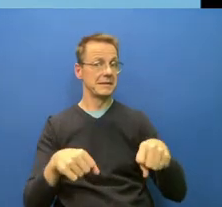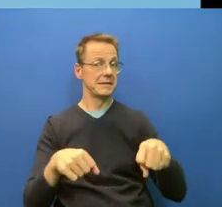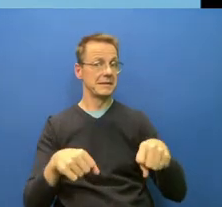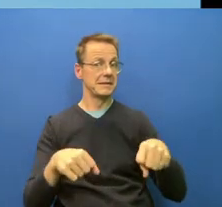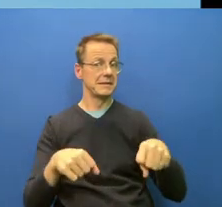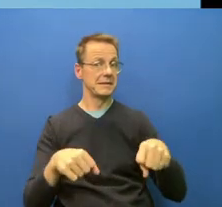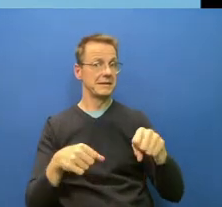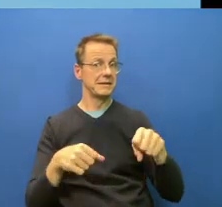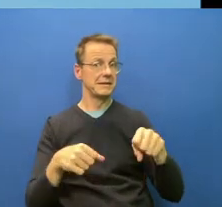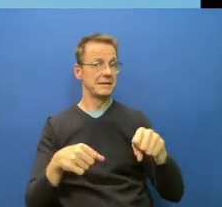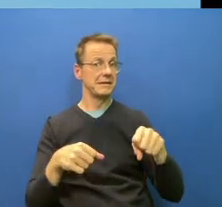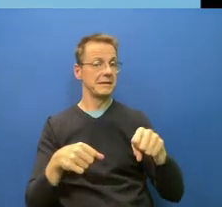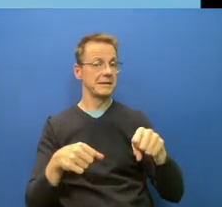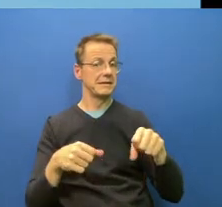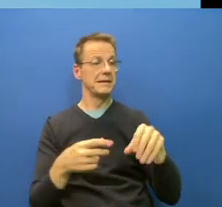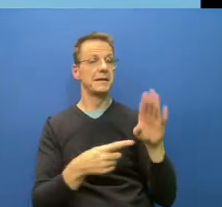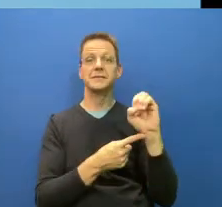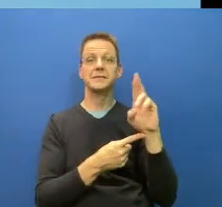eligible.